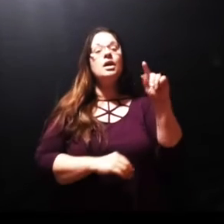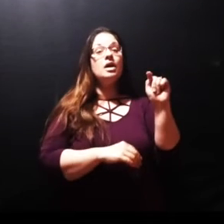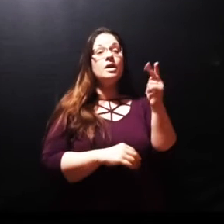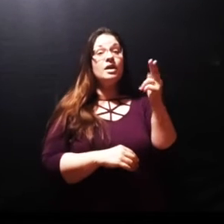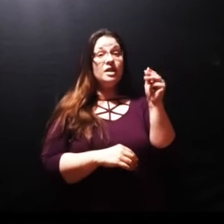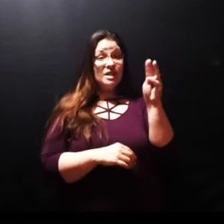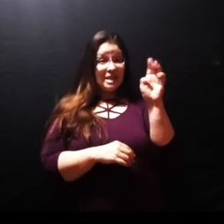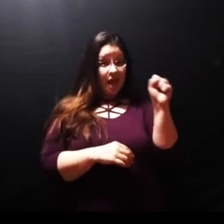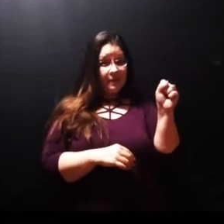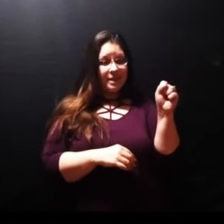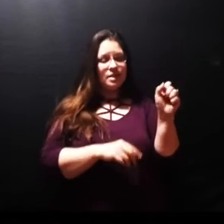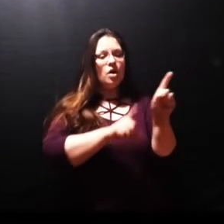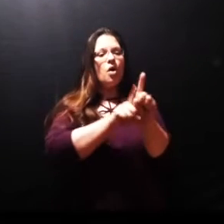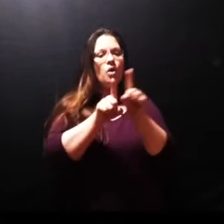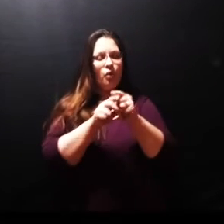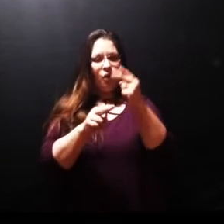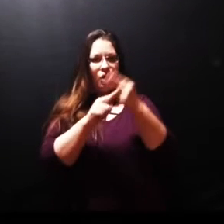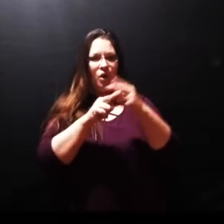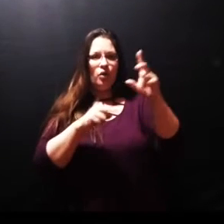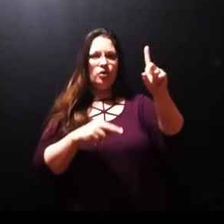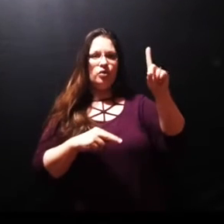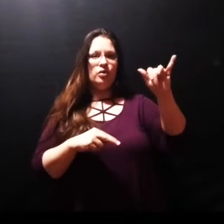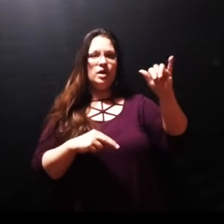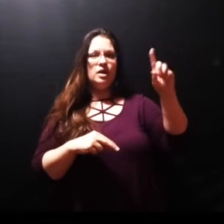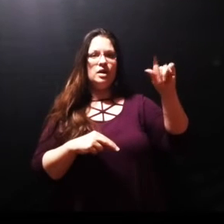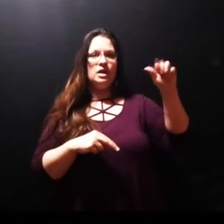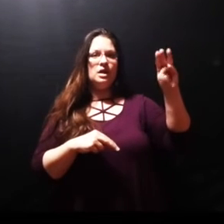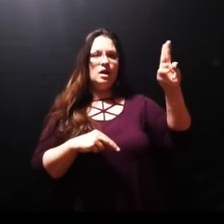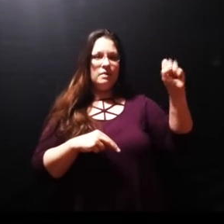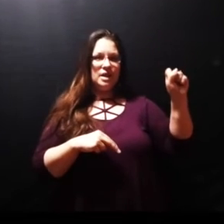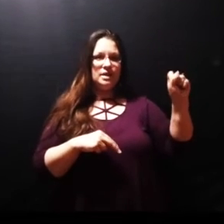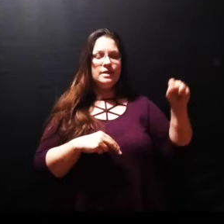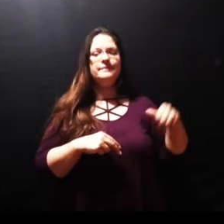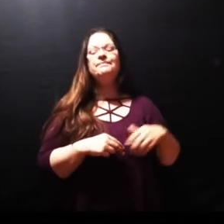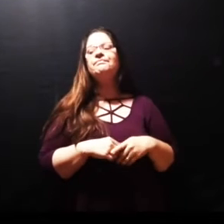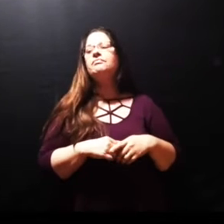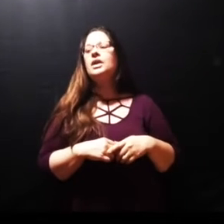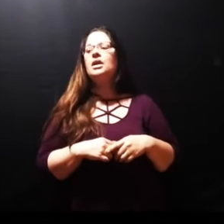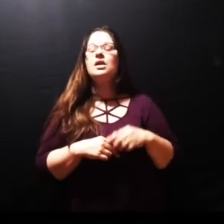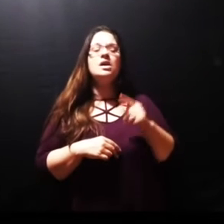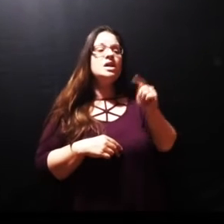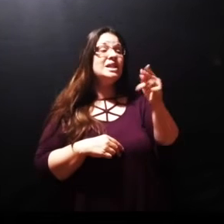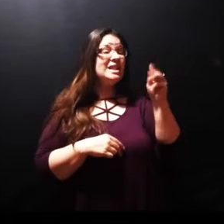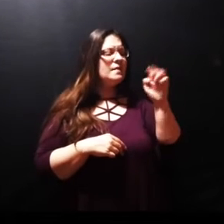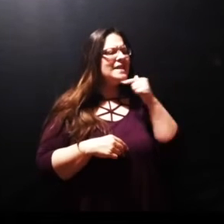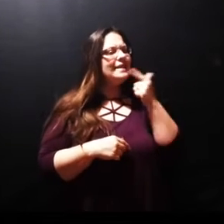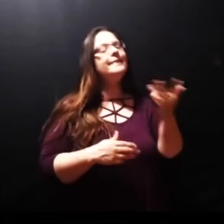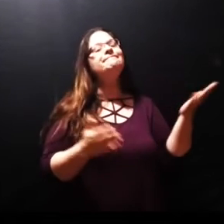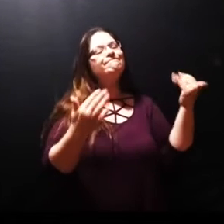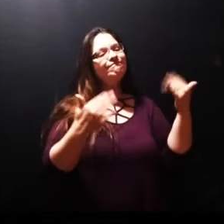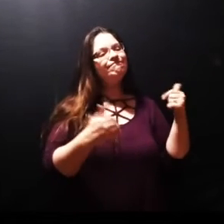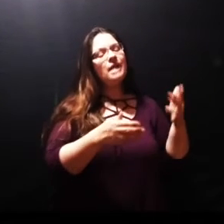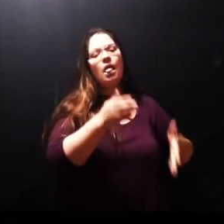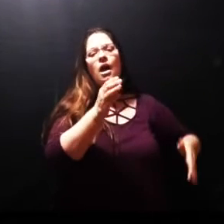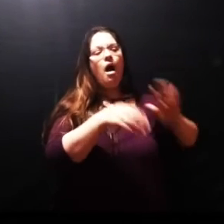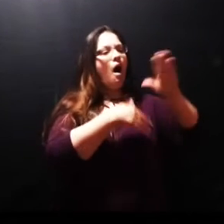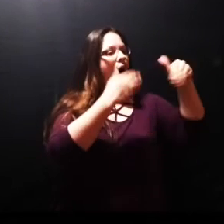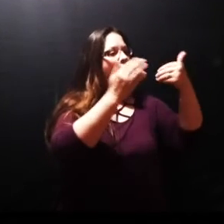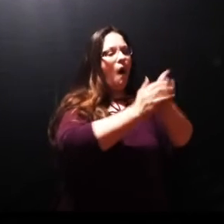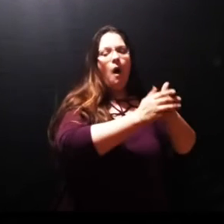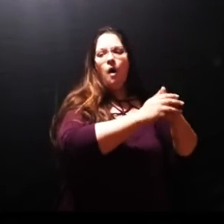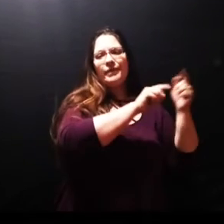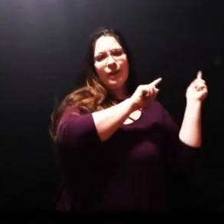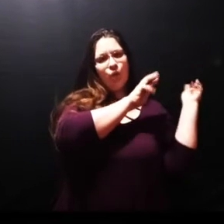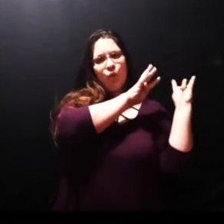let us also go that we may die with him keep your Bible open we will go a little further